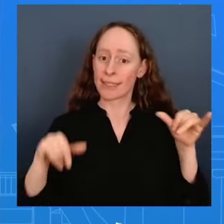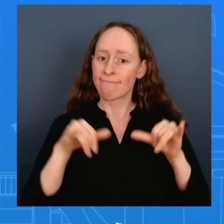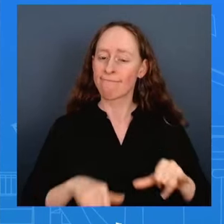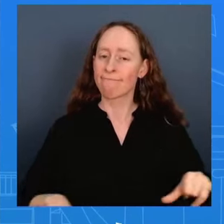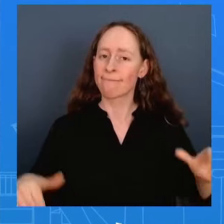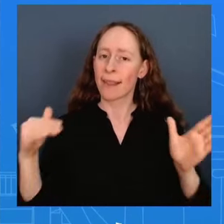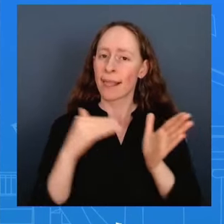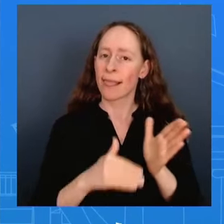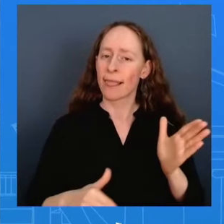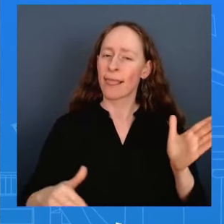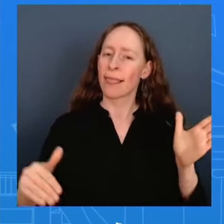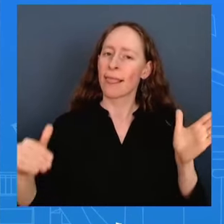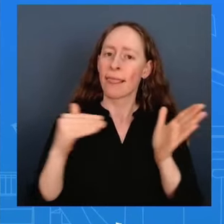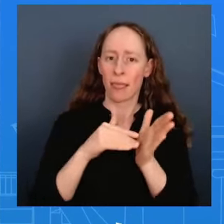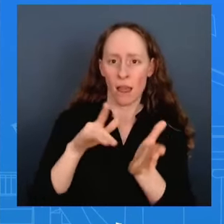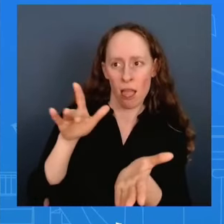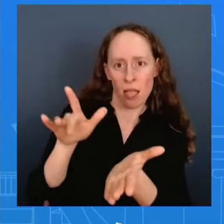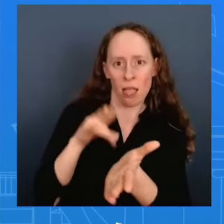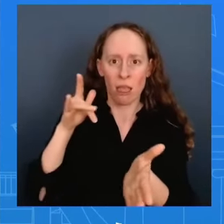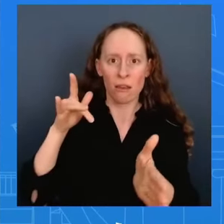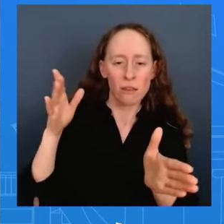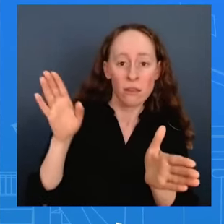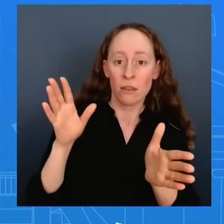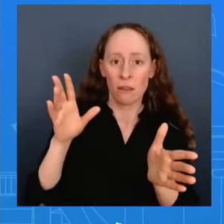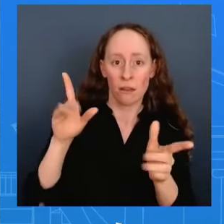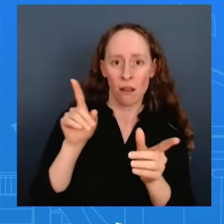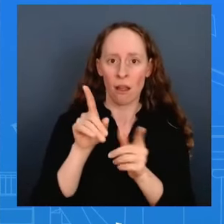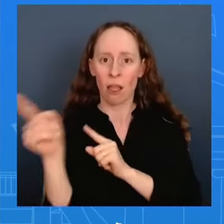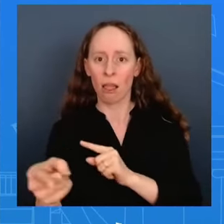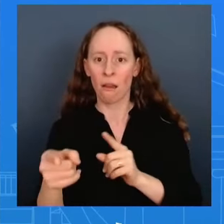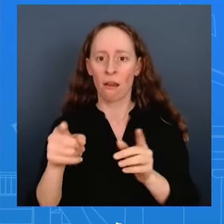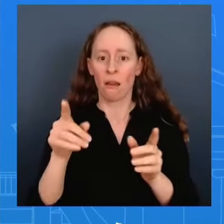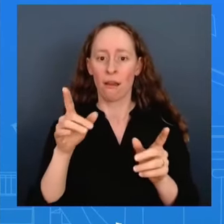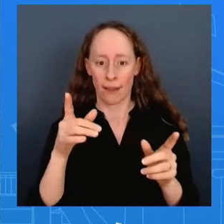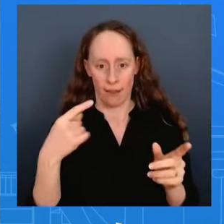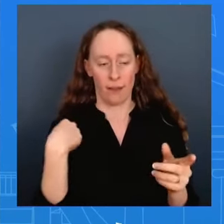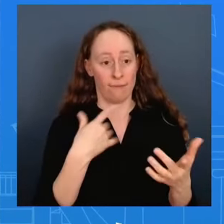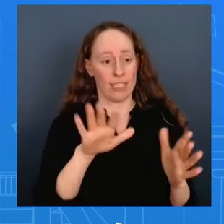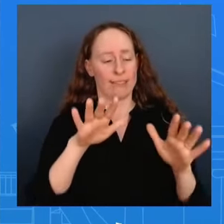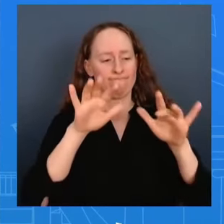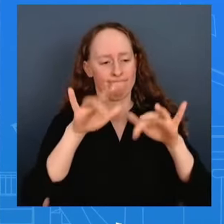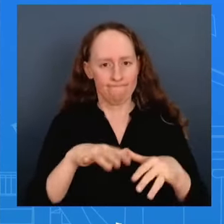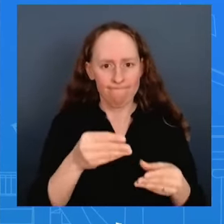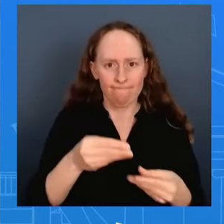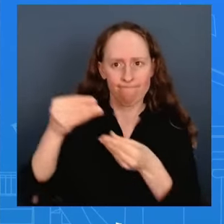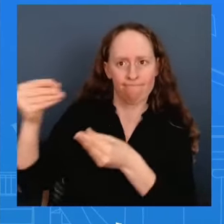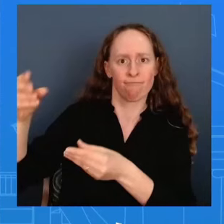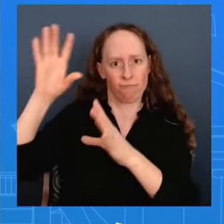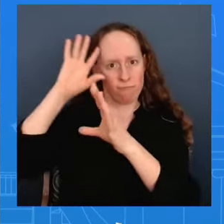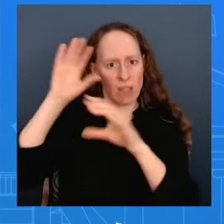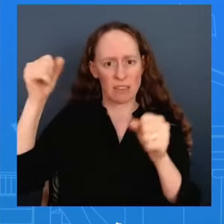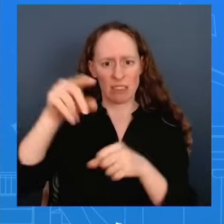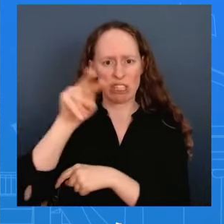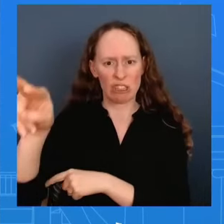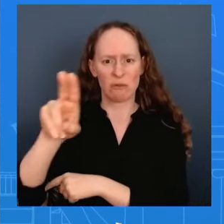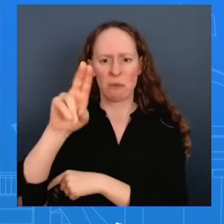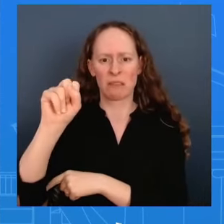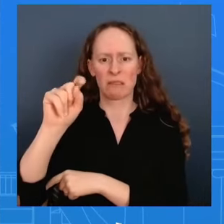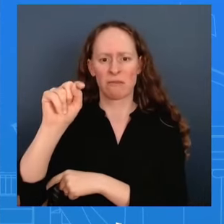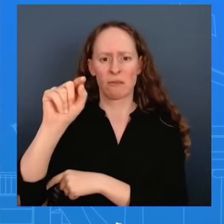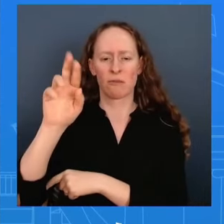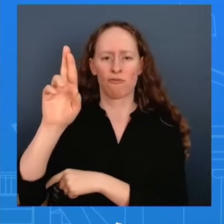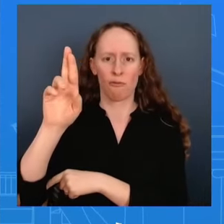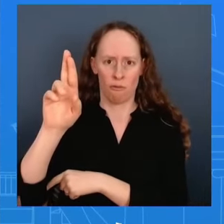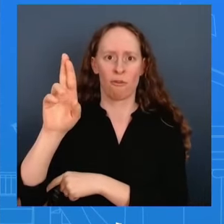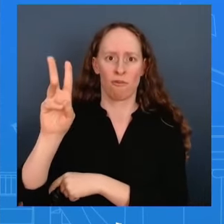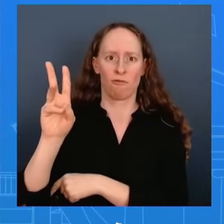findings to the president in a report which is available on the ustr website it is clear that the previous